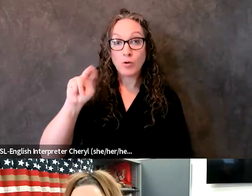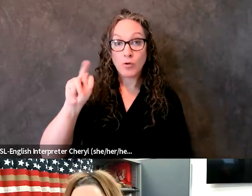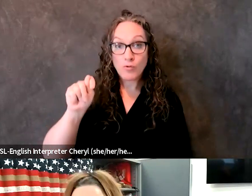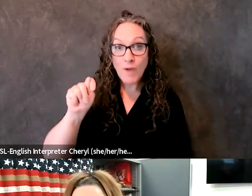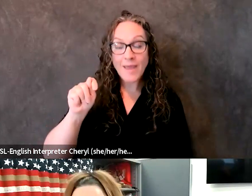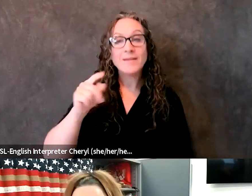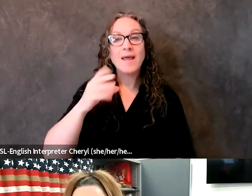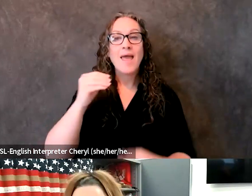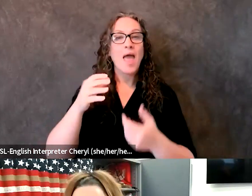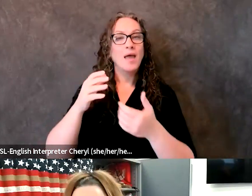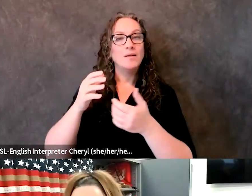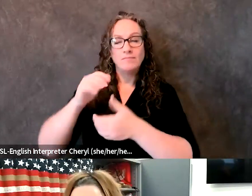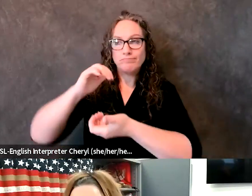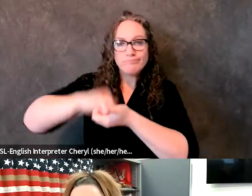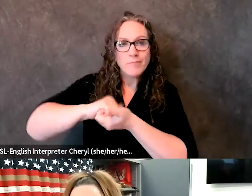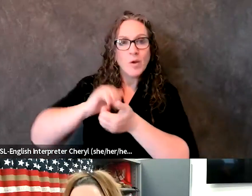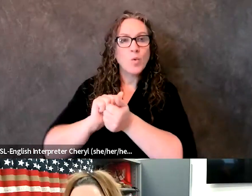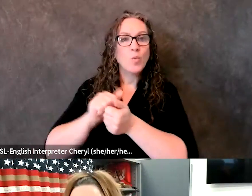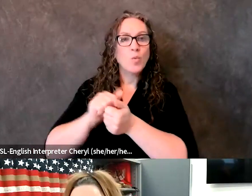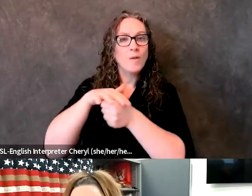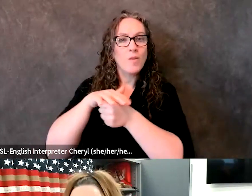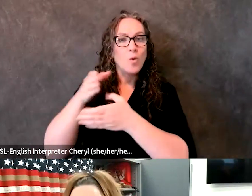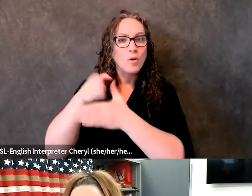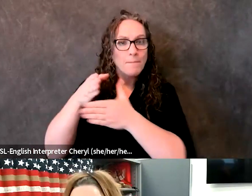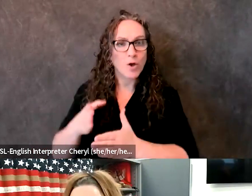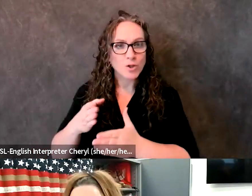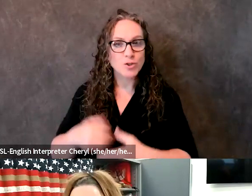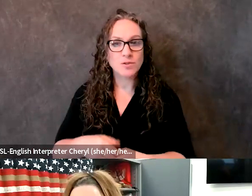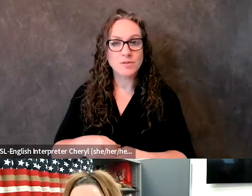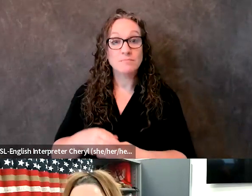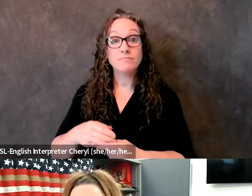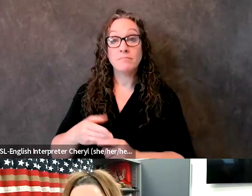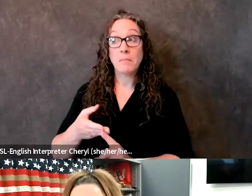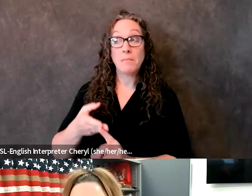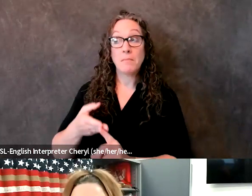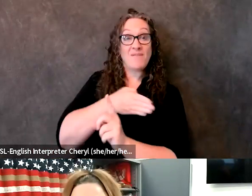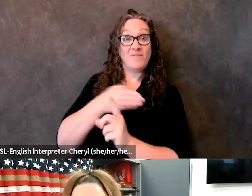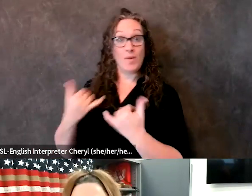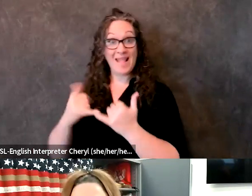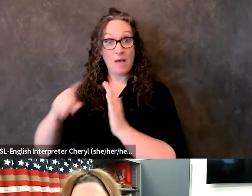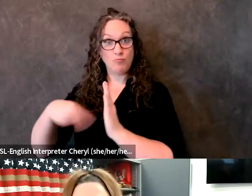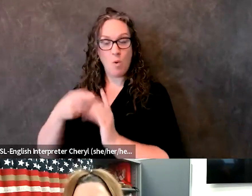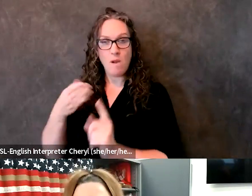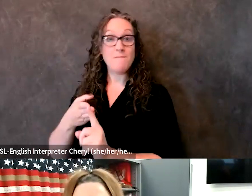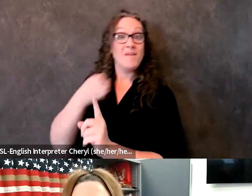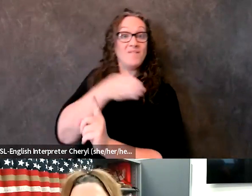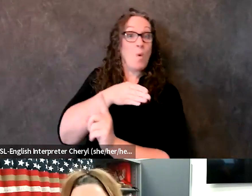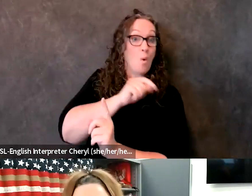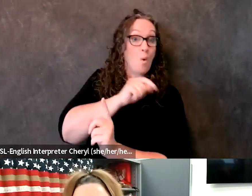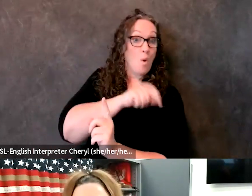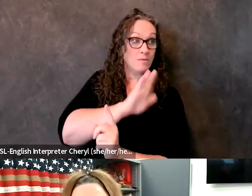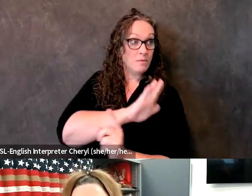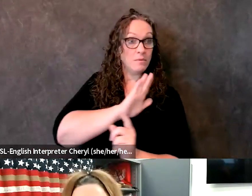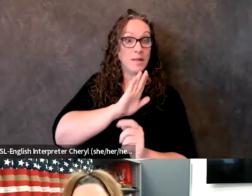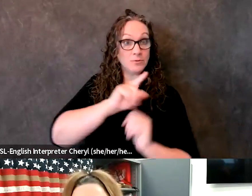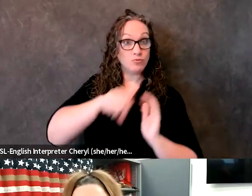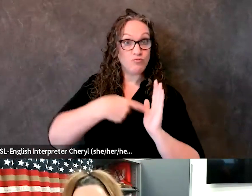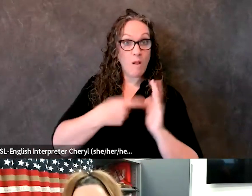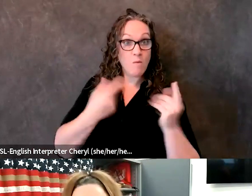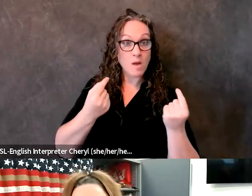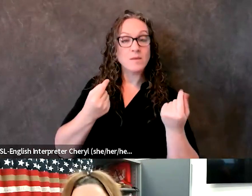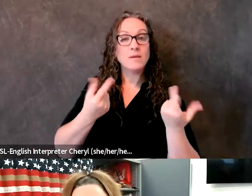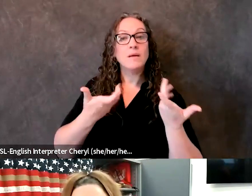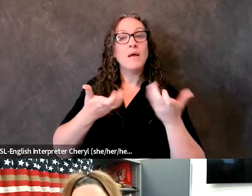partners. In his previous role, Sanan served as the Operational Integration